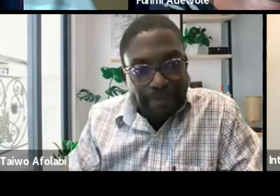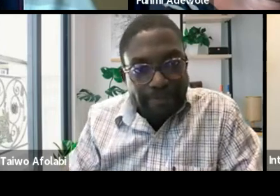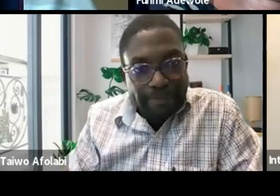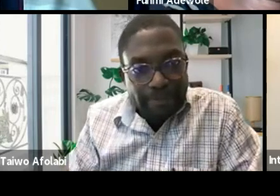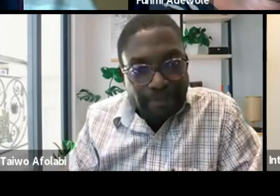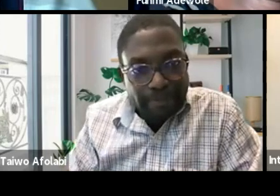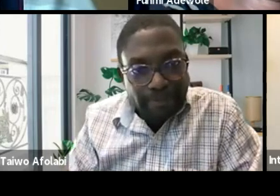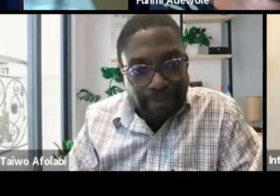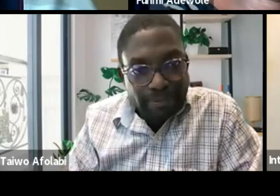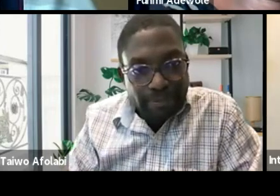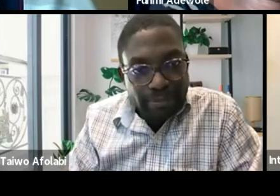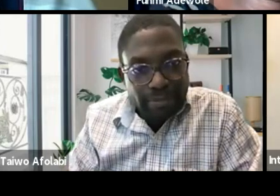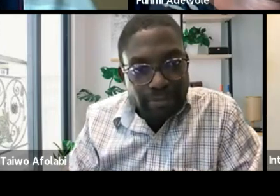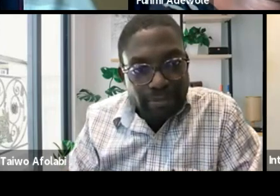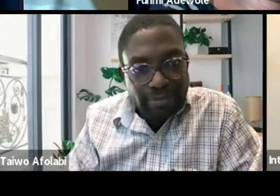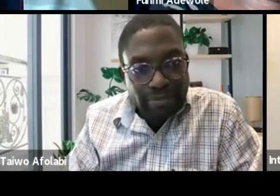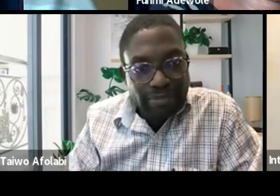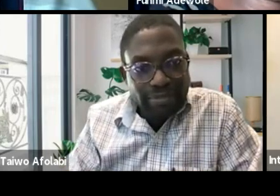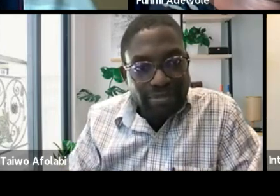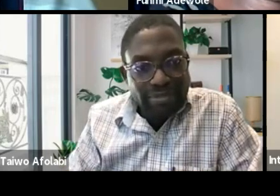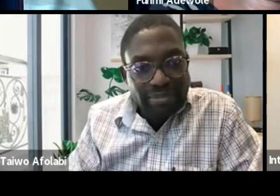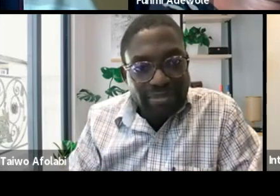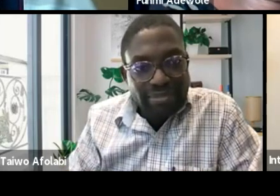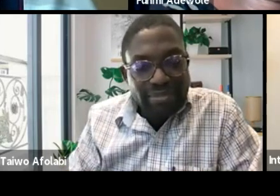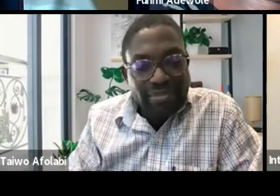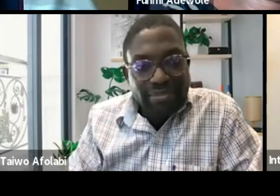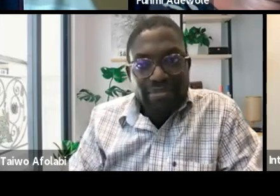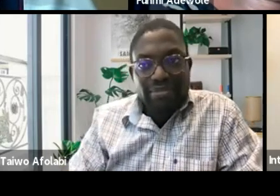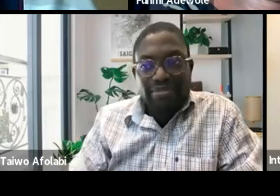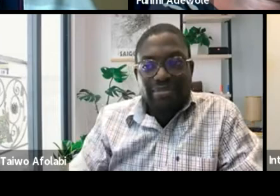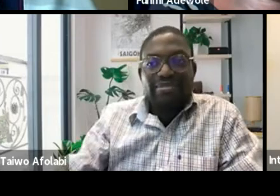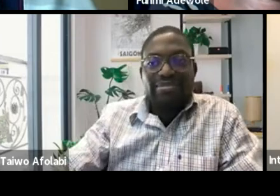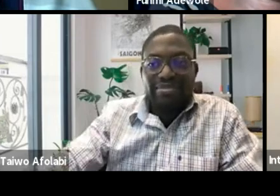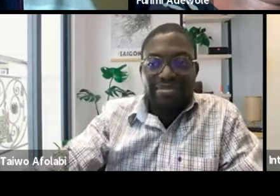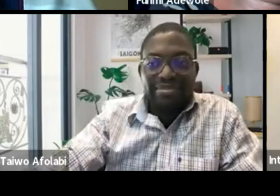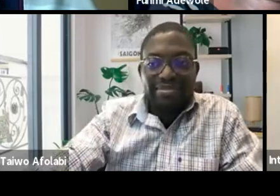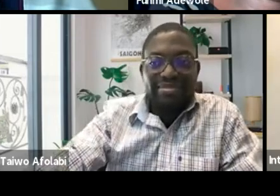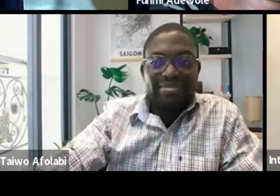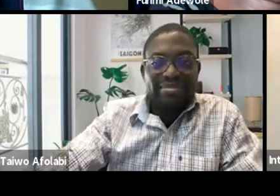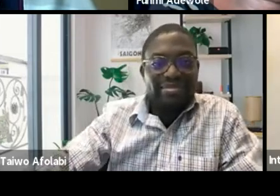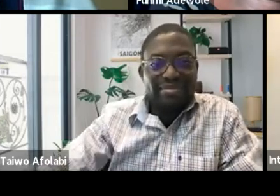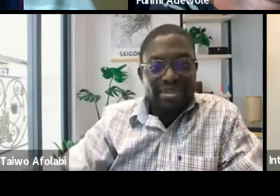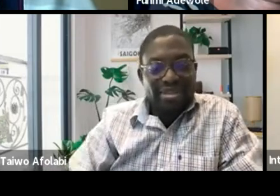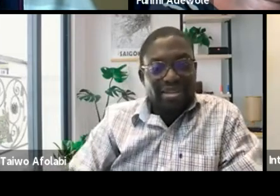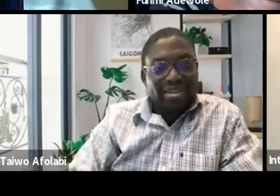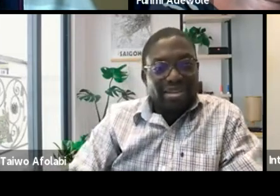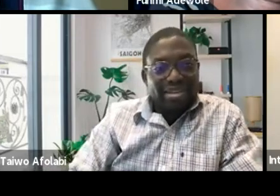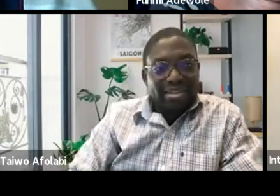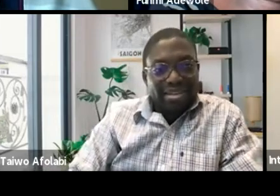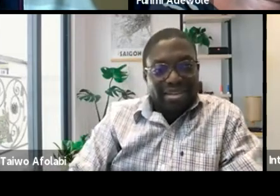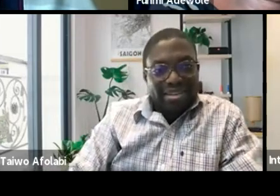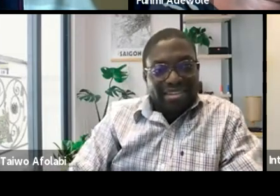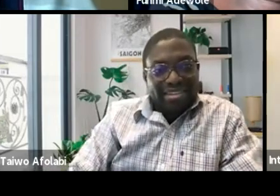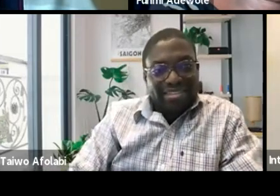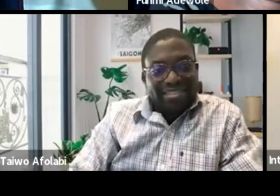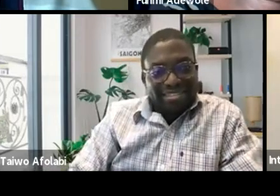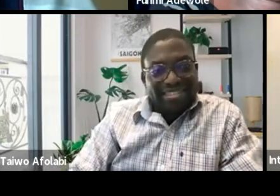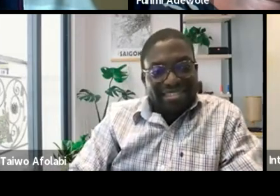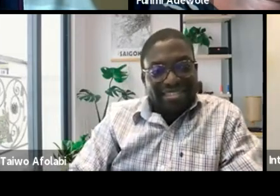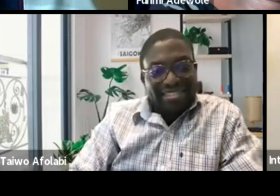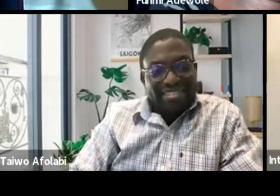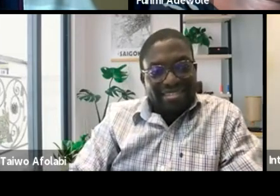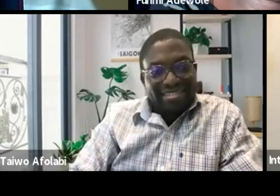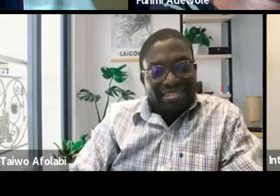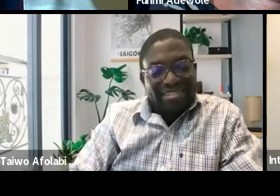that this session will be as light in viewing as I possibly